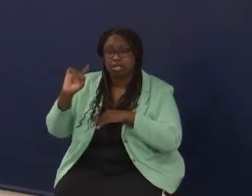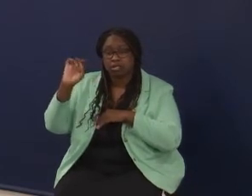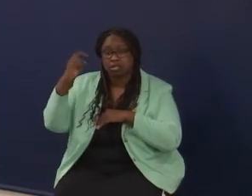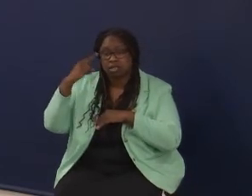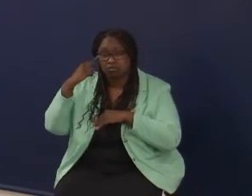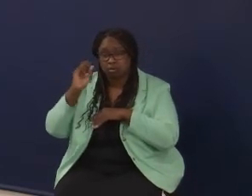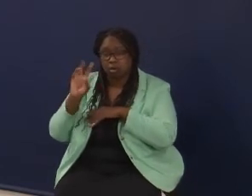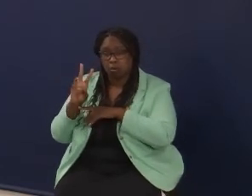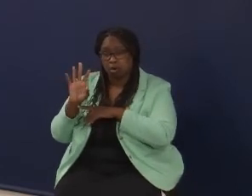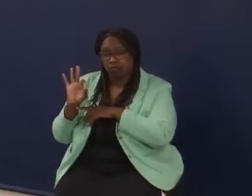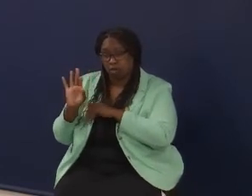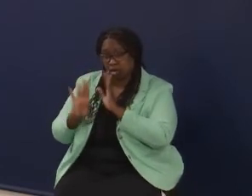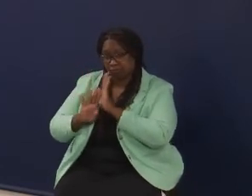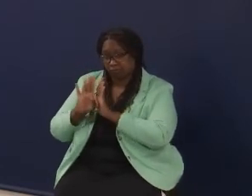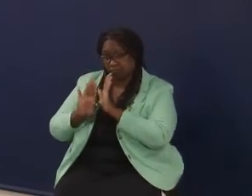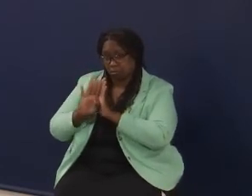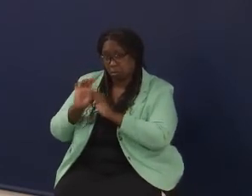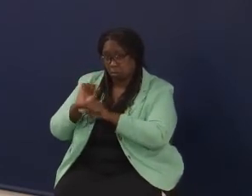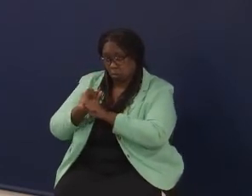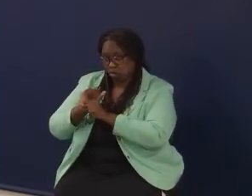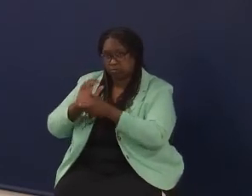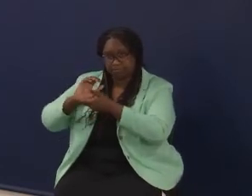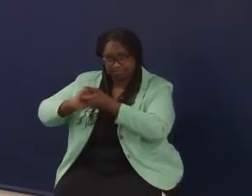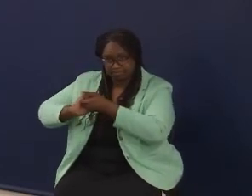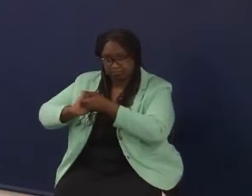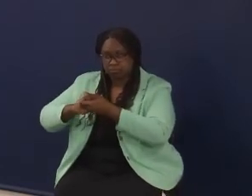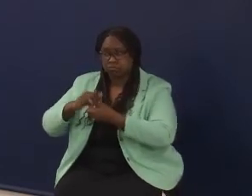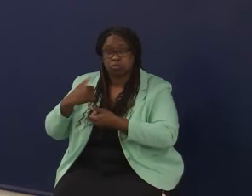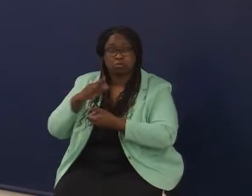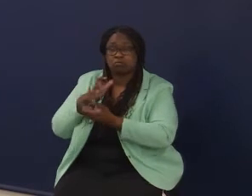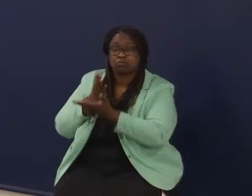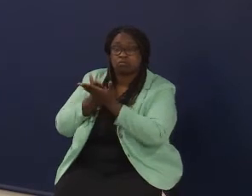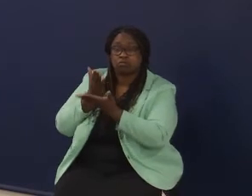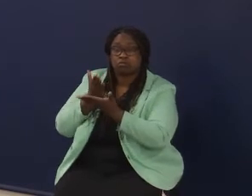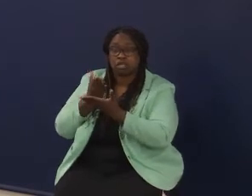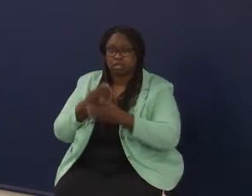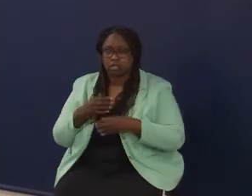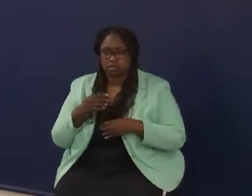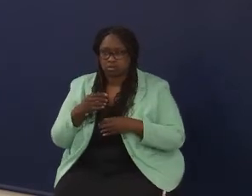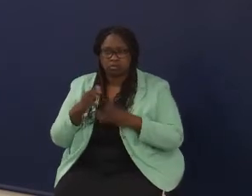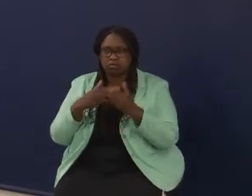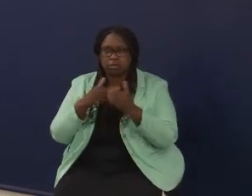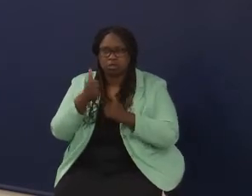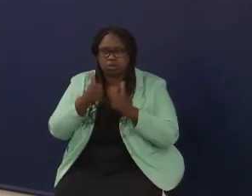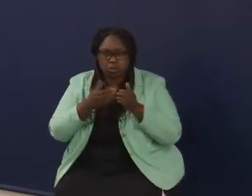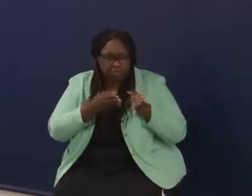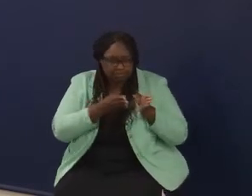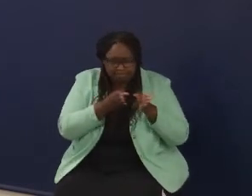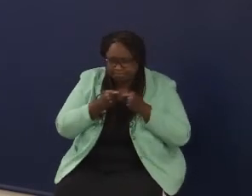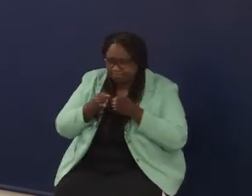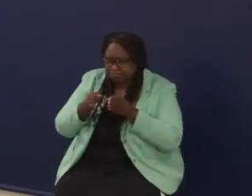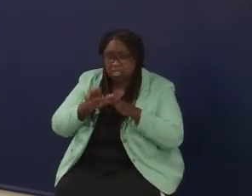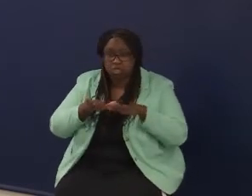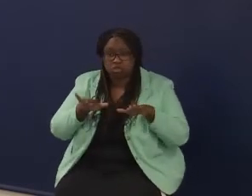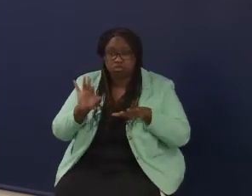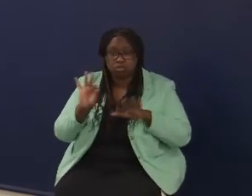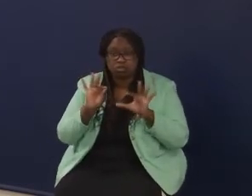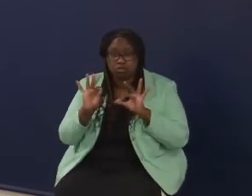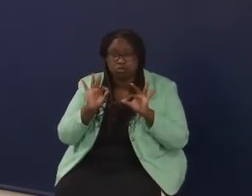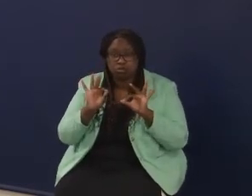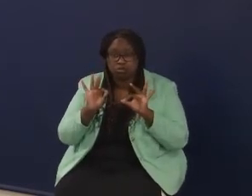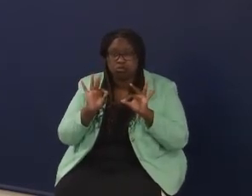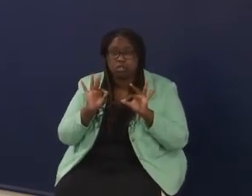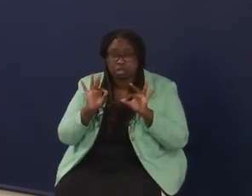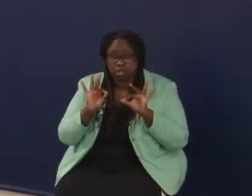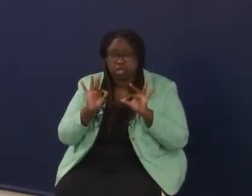Development Ready, we had to show that whatever pathway that a child was choosing, we had the most five neediest ones that they